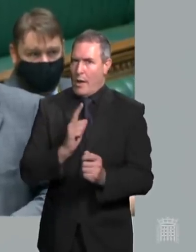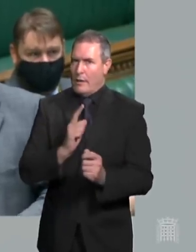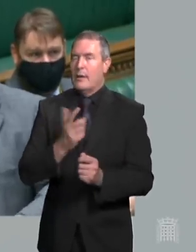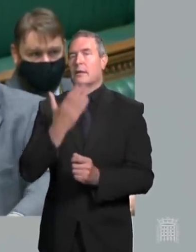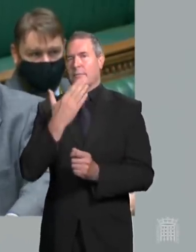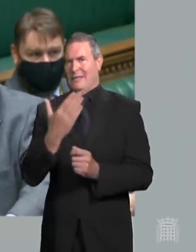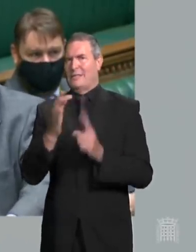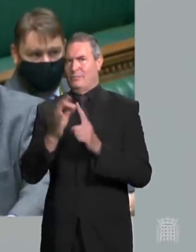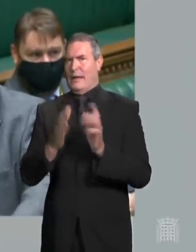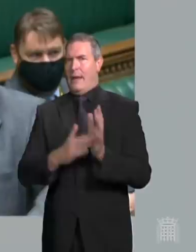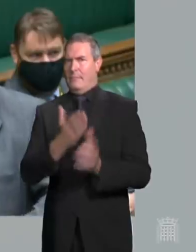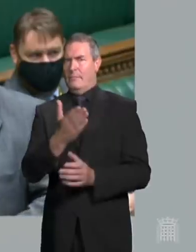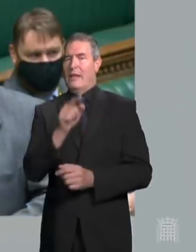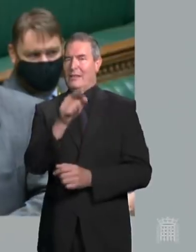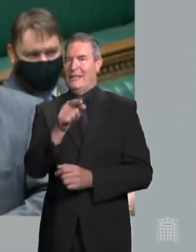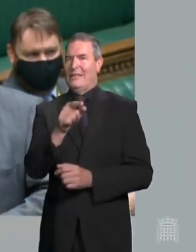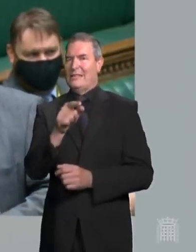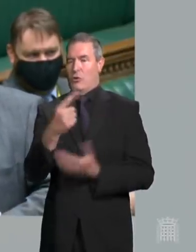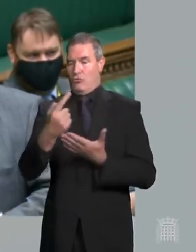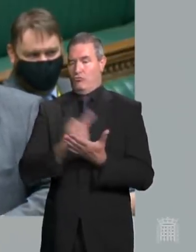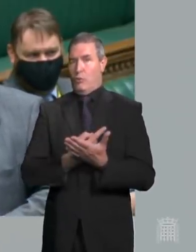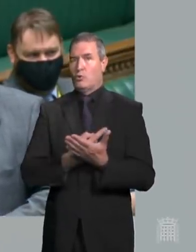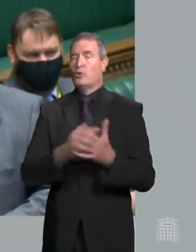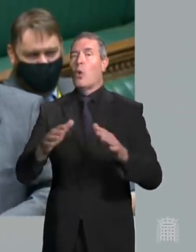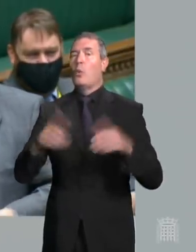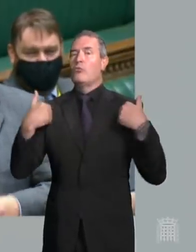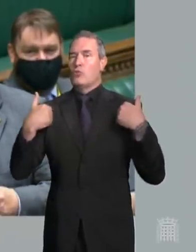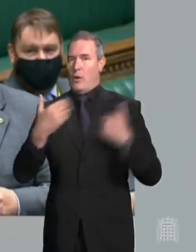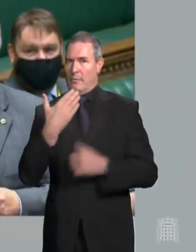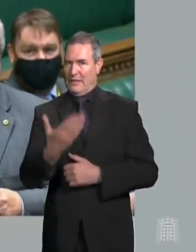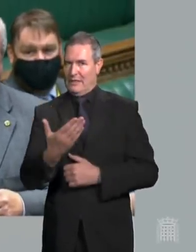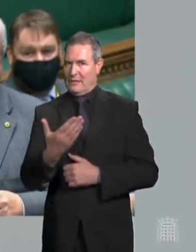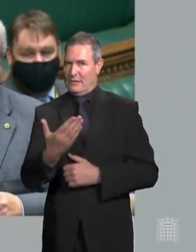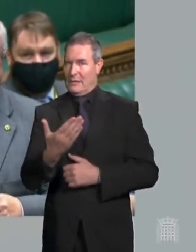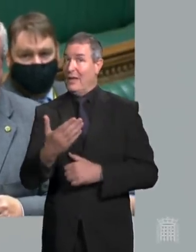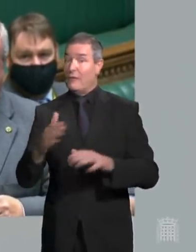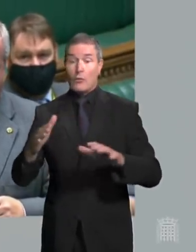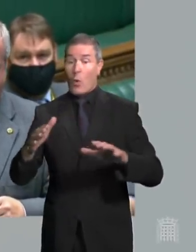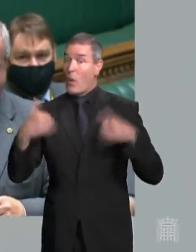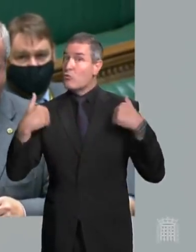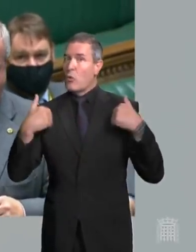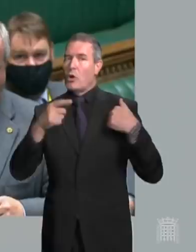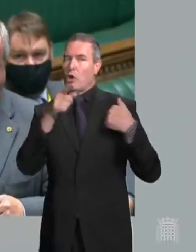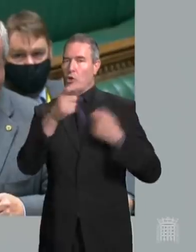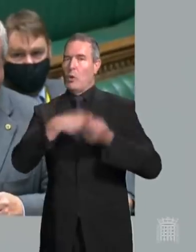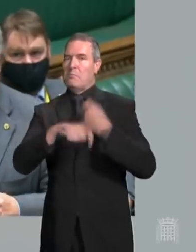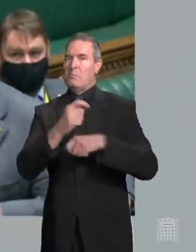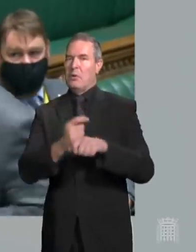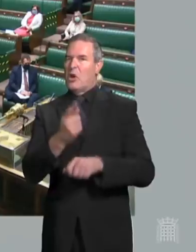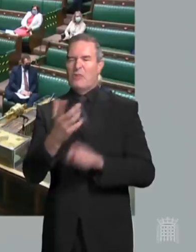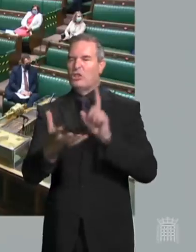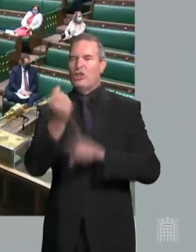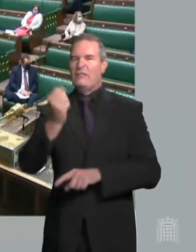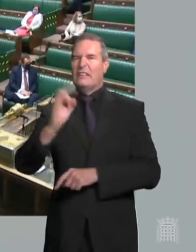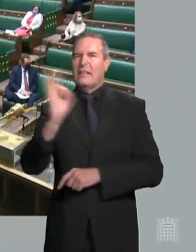Minister withdraw these vote-rigging proposals immediately or he will continue down the path of being a tin-pot dictator?